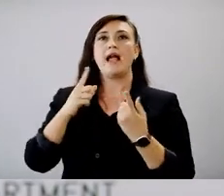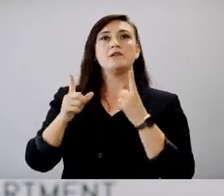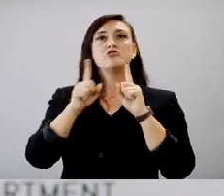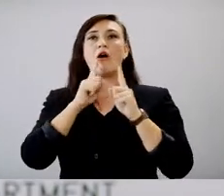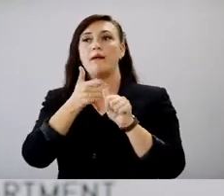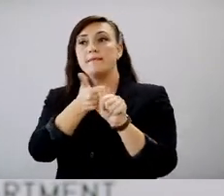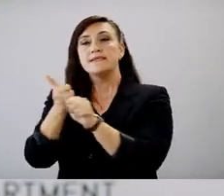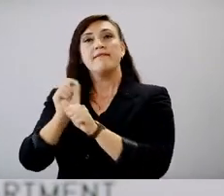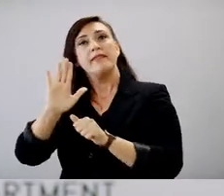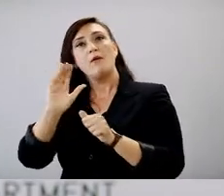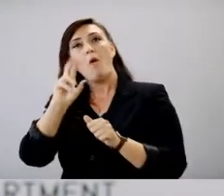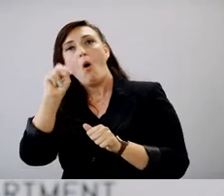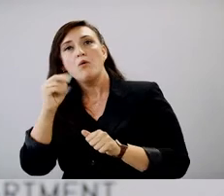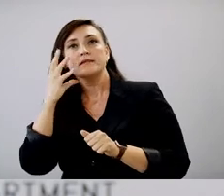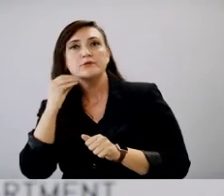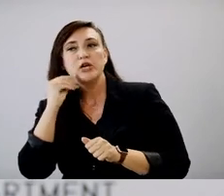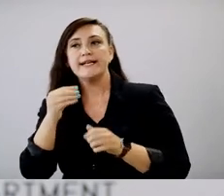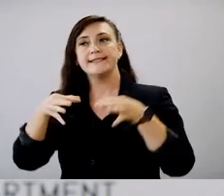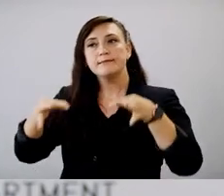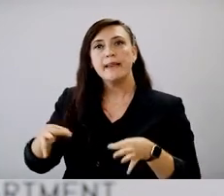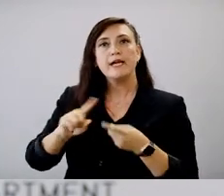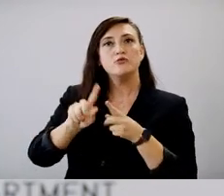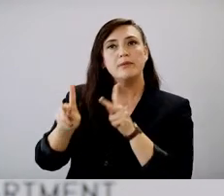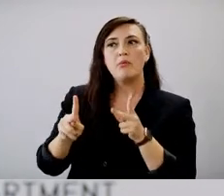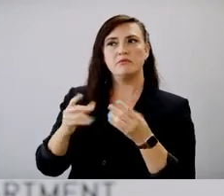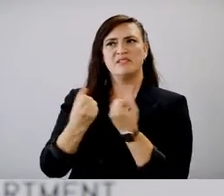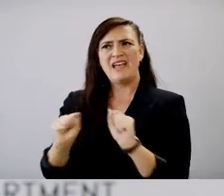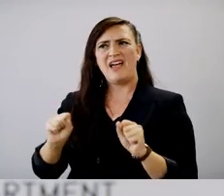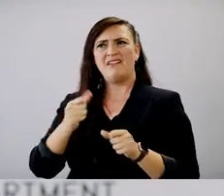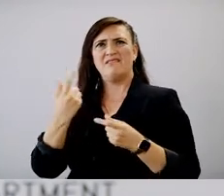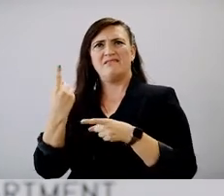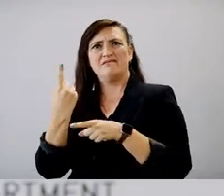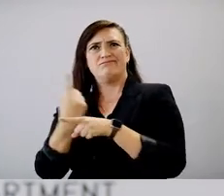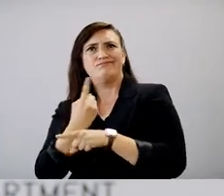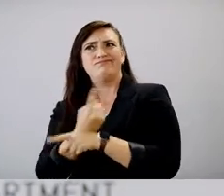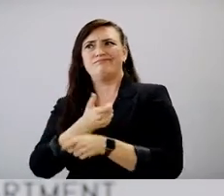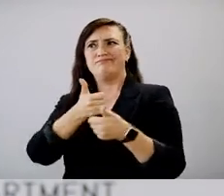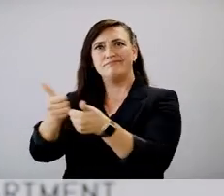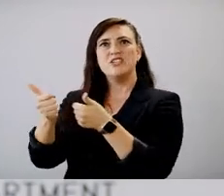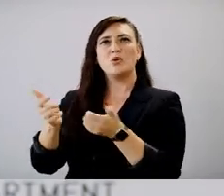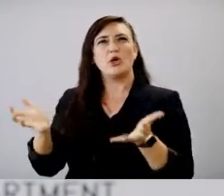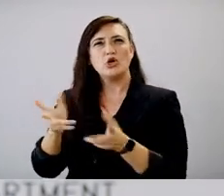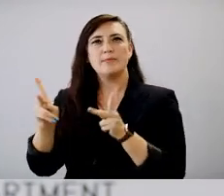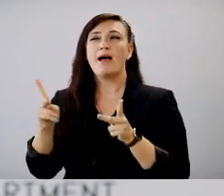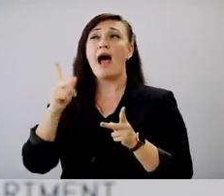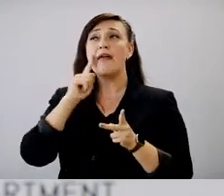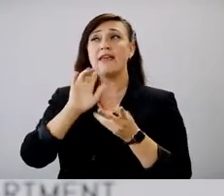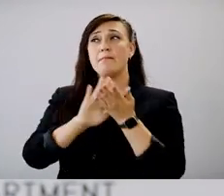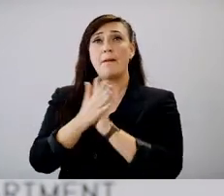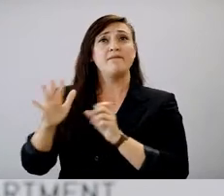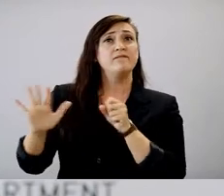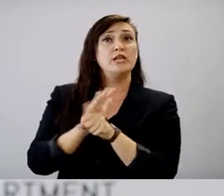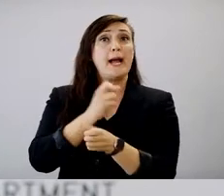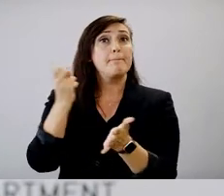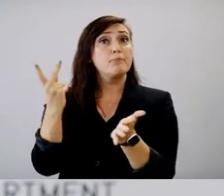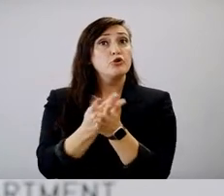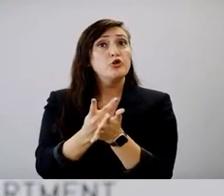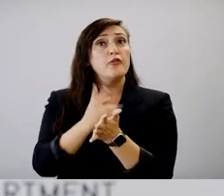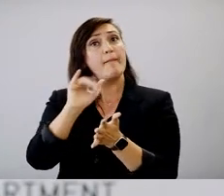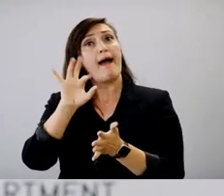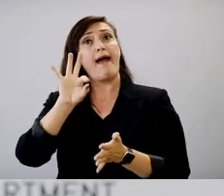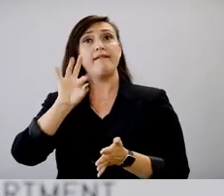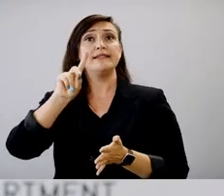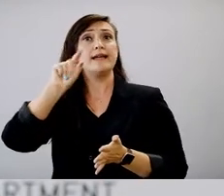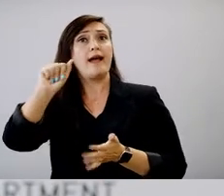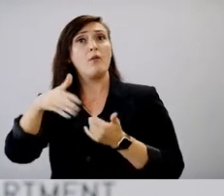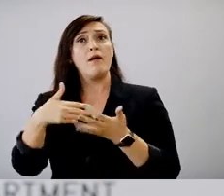answer any questions, encourage those individuals to get vaccinated. I think, um, once it becomes fully approved, that may, uh, make,